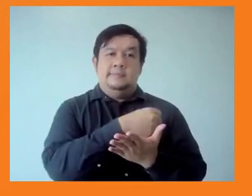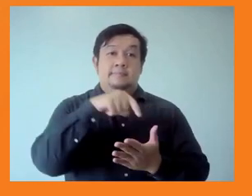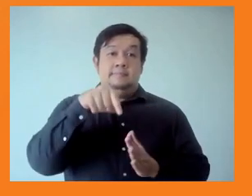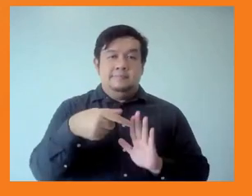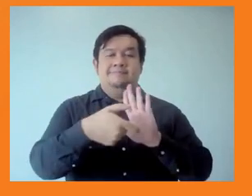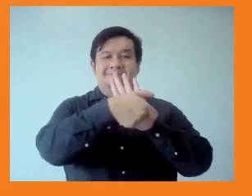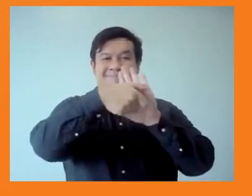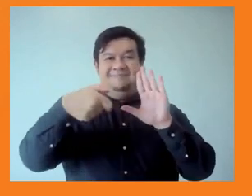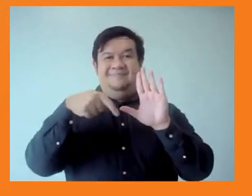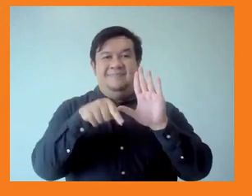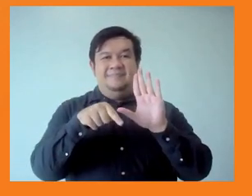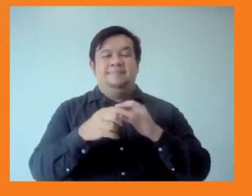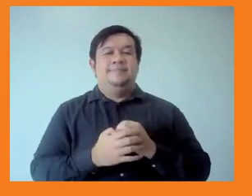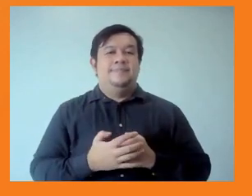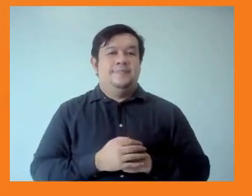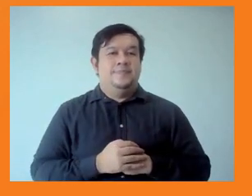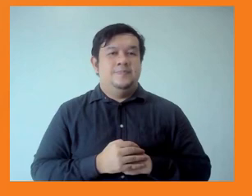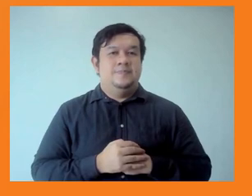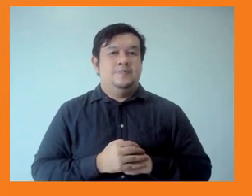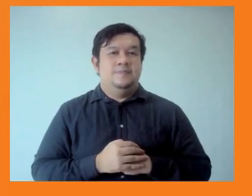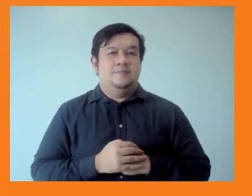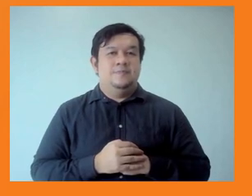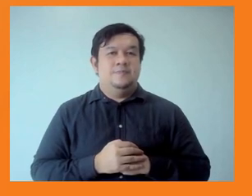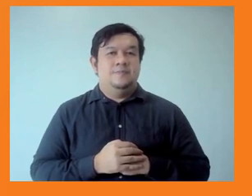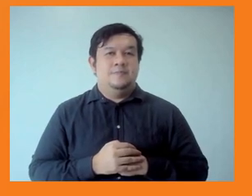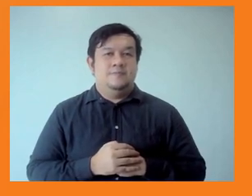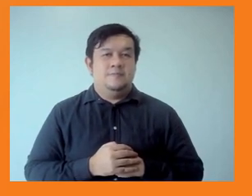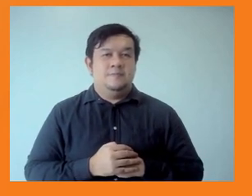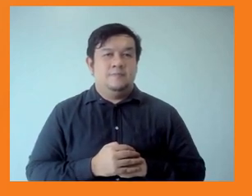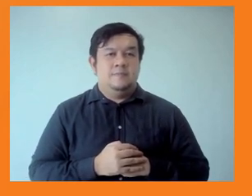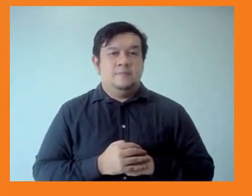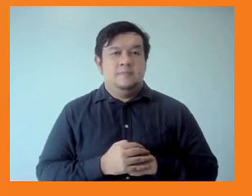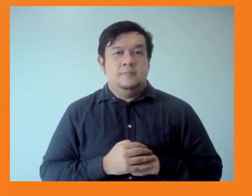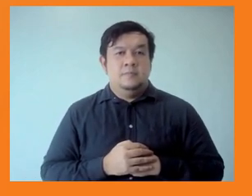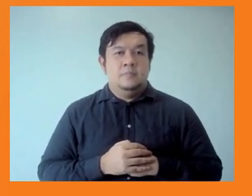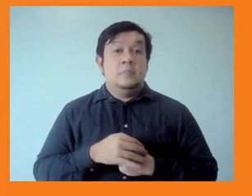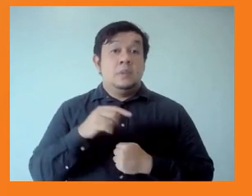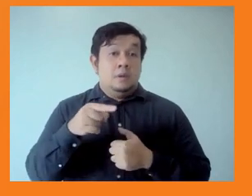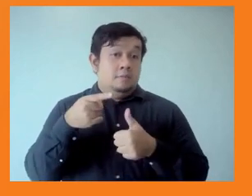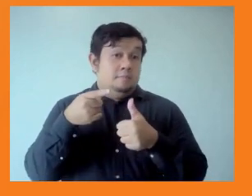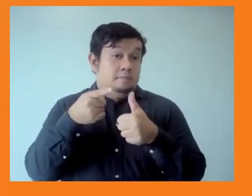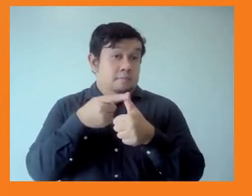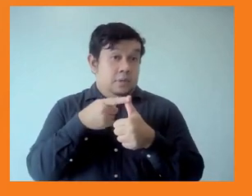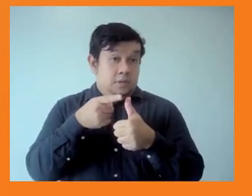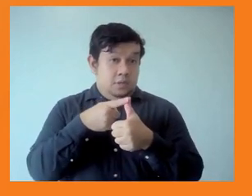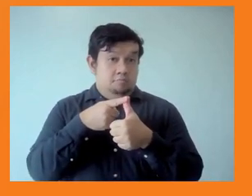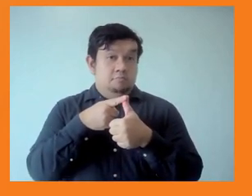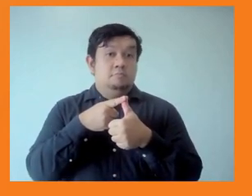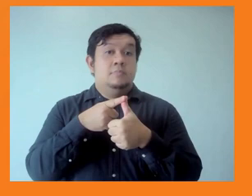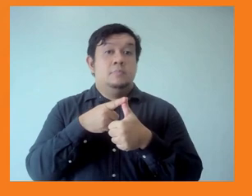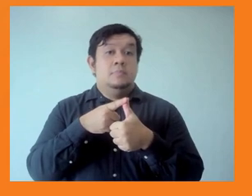bodies of work. First of all, there would be the Stiglitz report, around